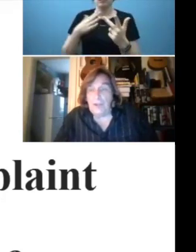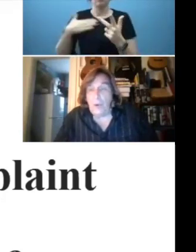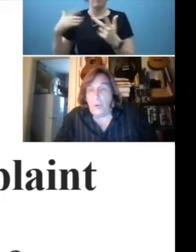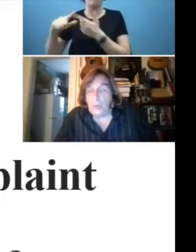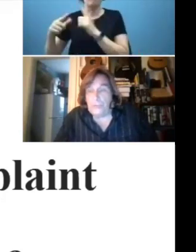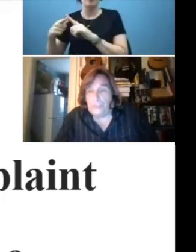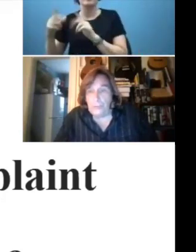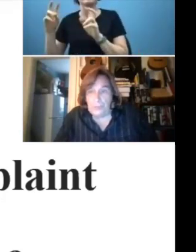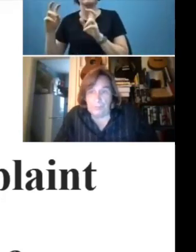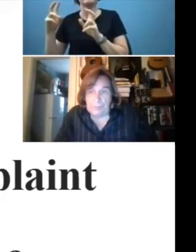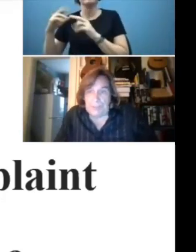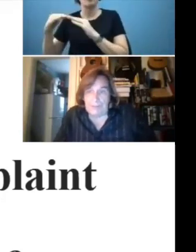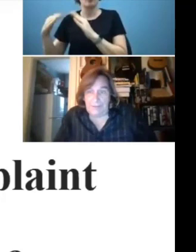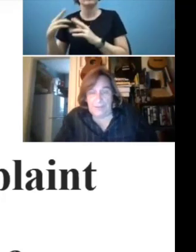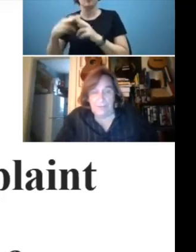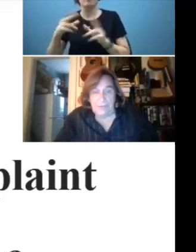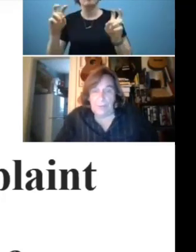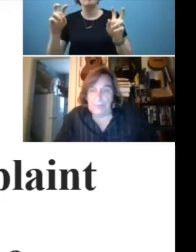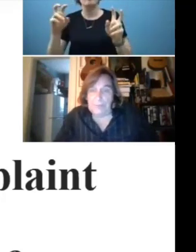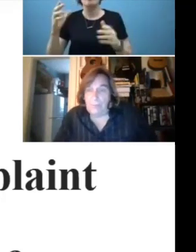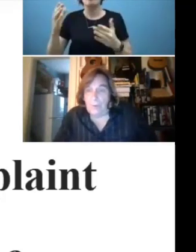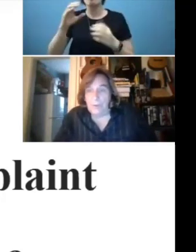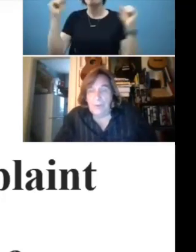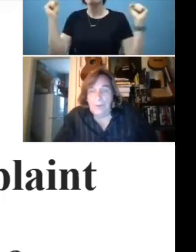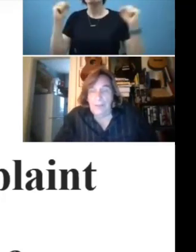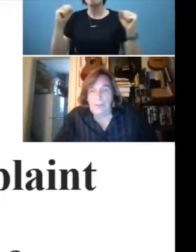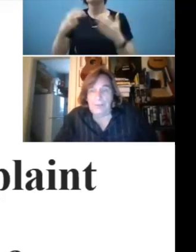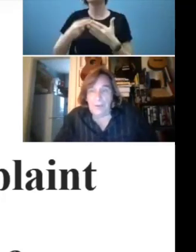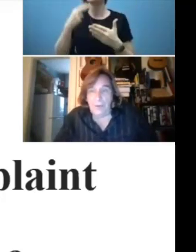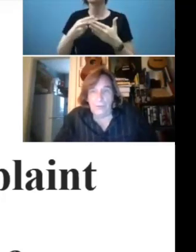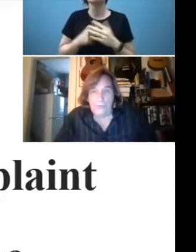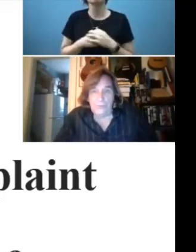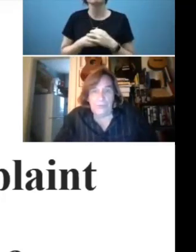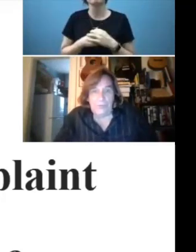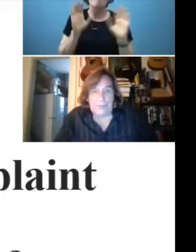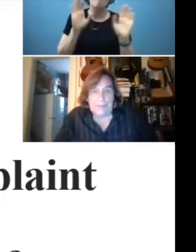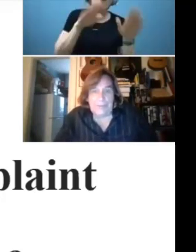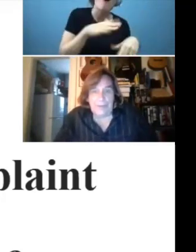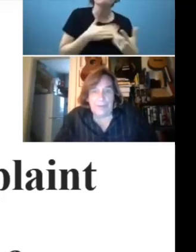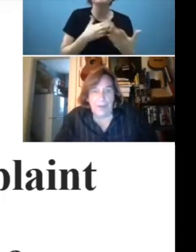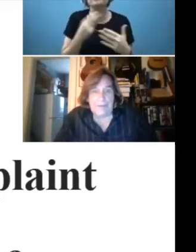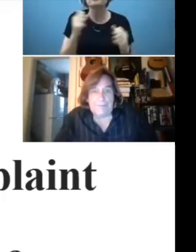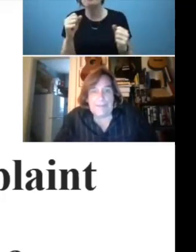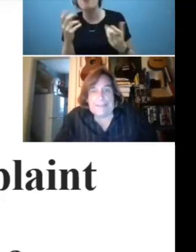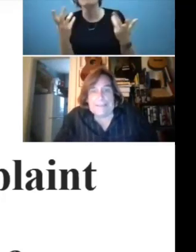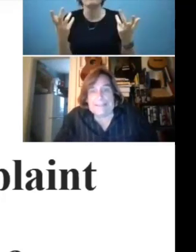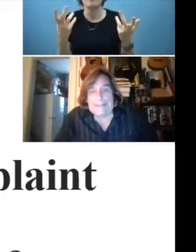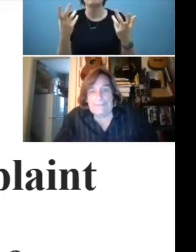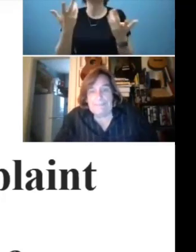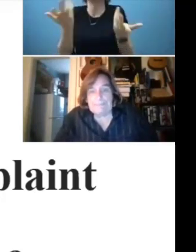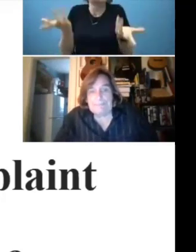it as the cold soup complaint. You'll hear a little bit more about the cold soup complaint later on.